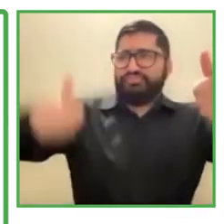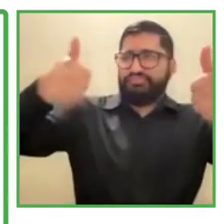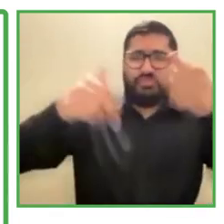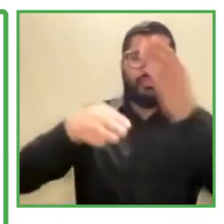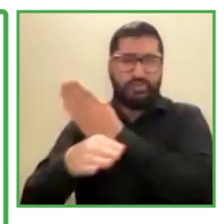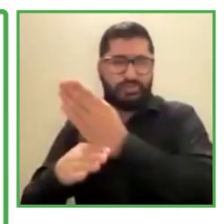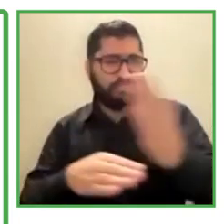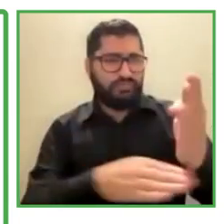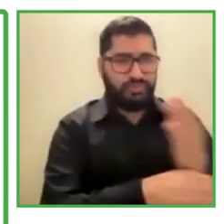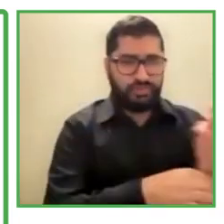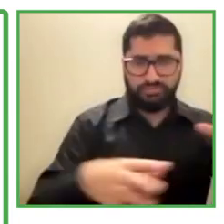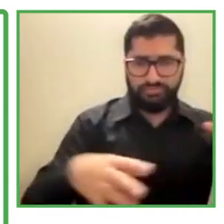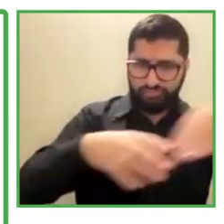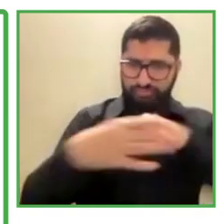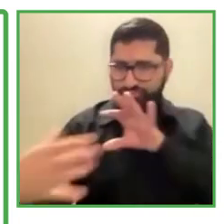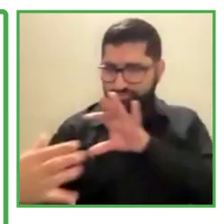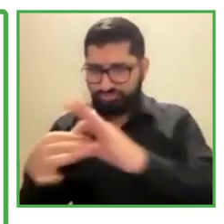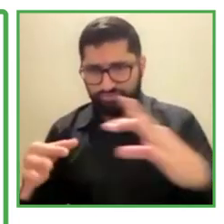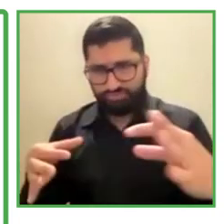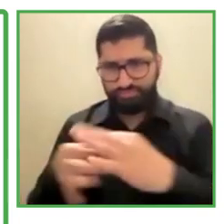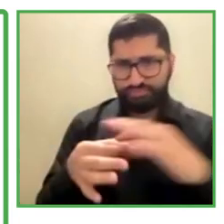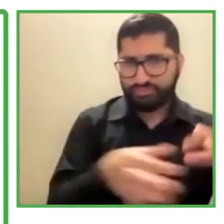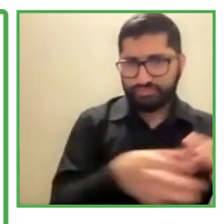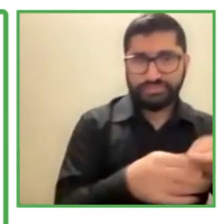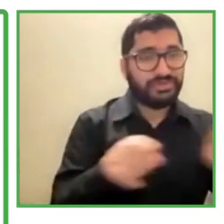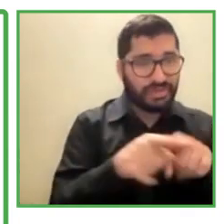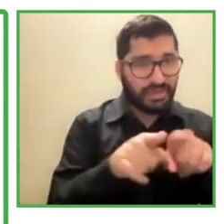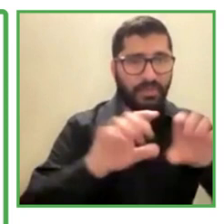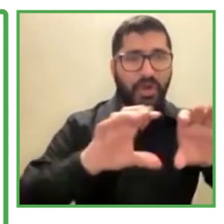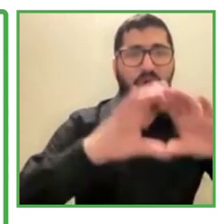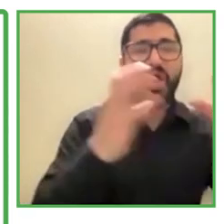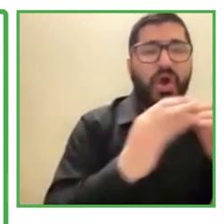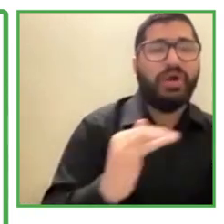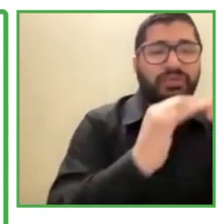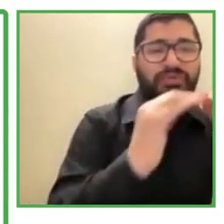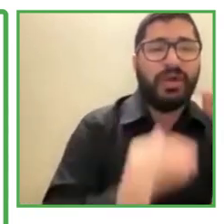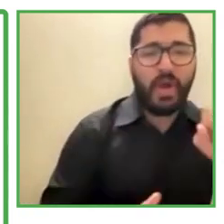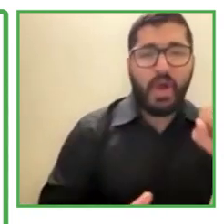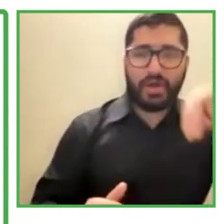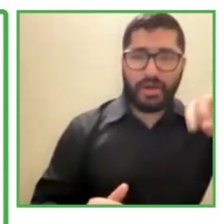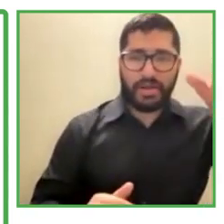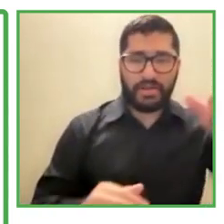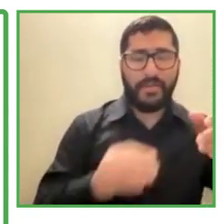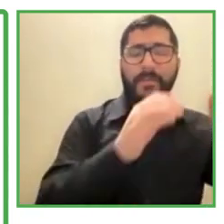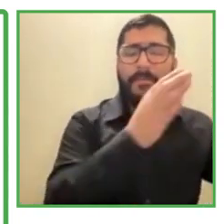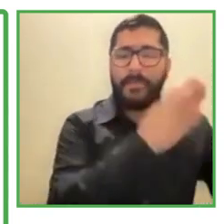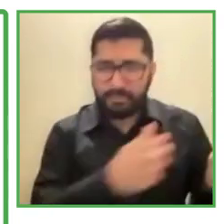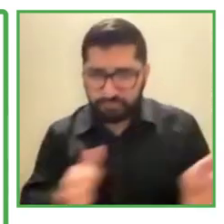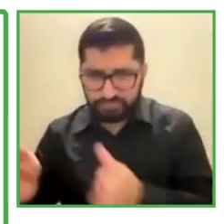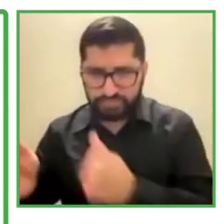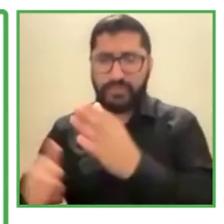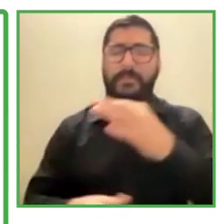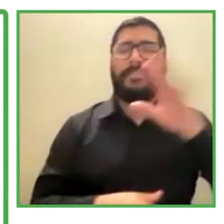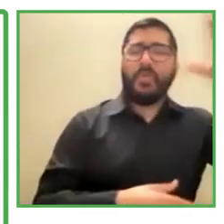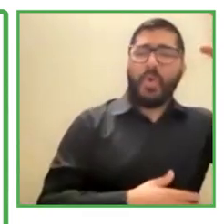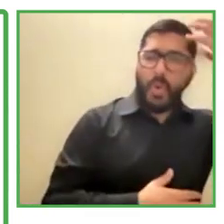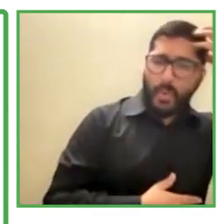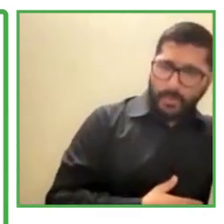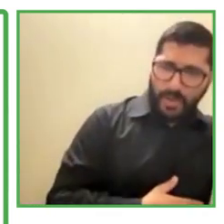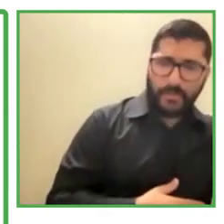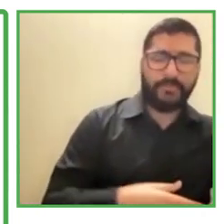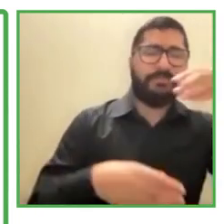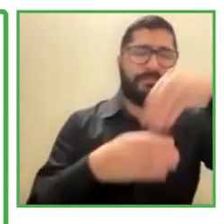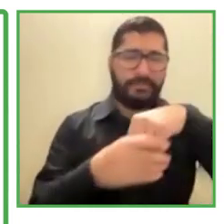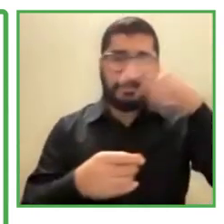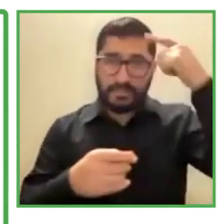so that there can be a cross reference and learning. In the end of the day, we support to create impact for employees in